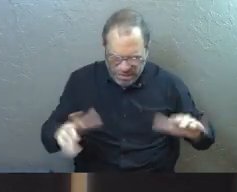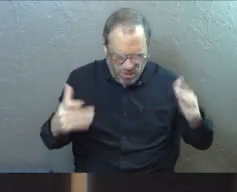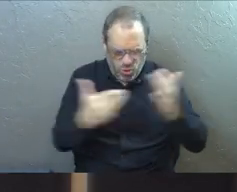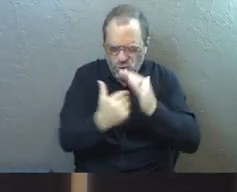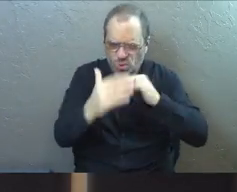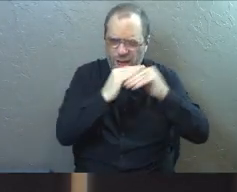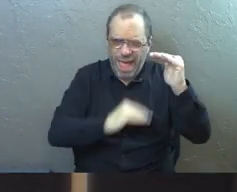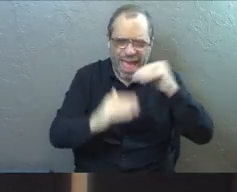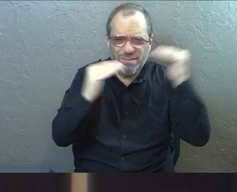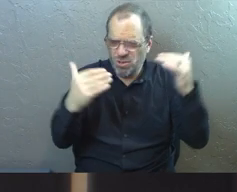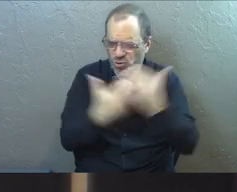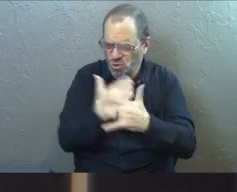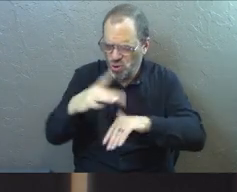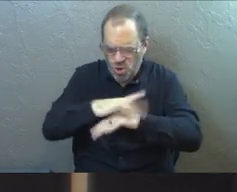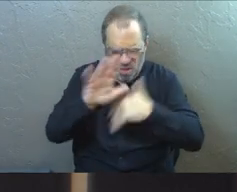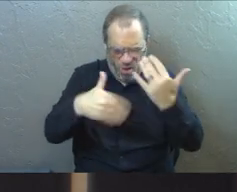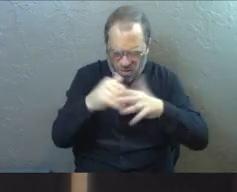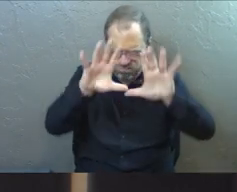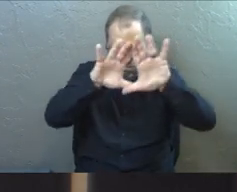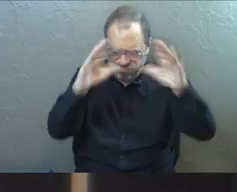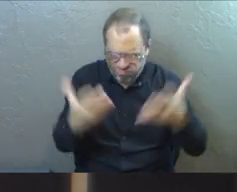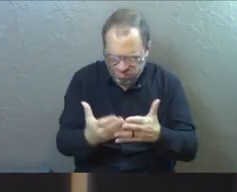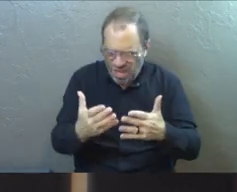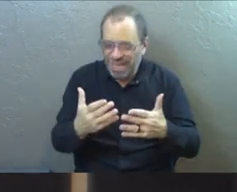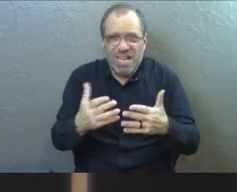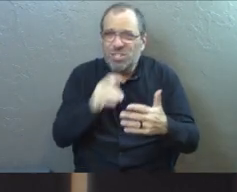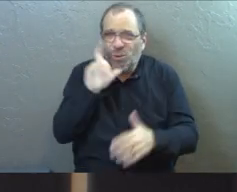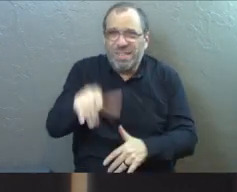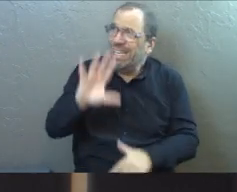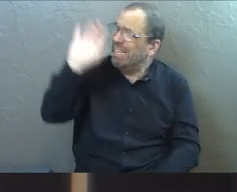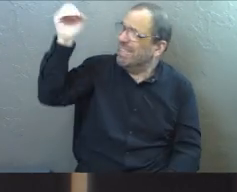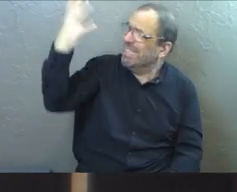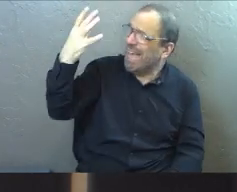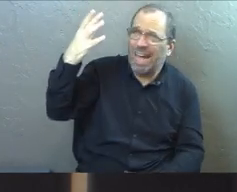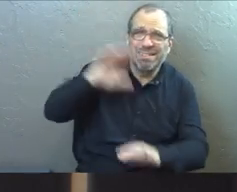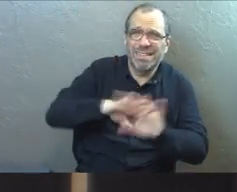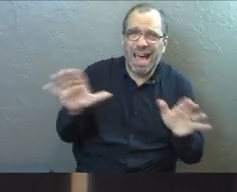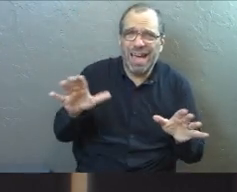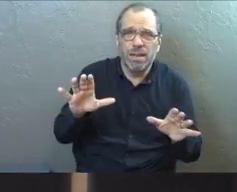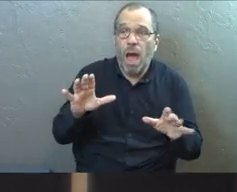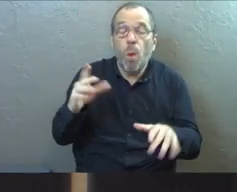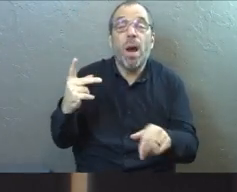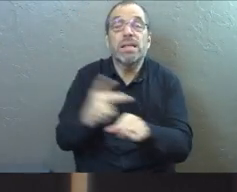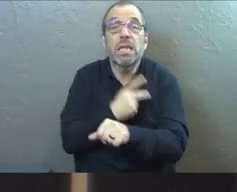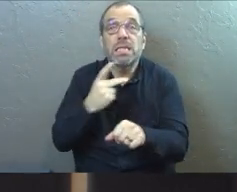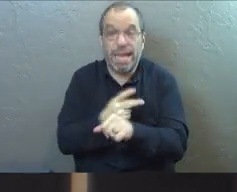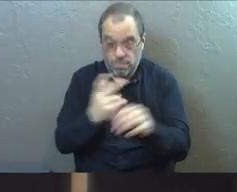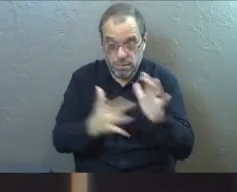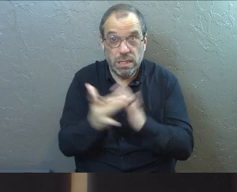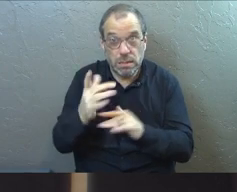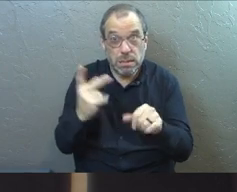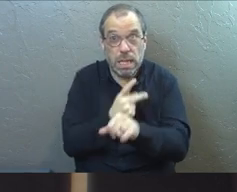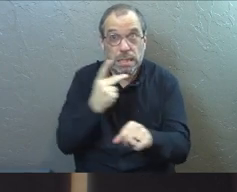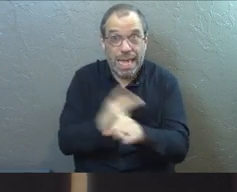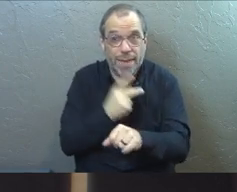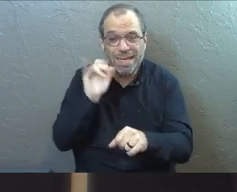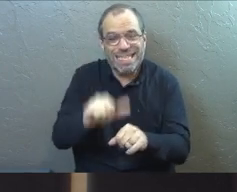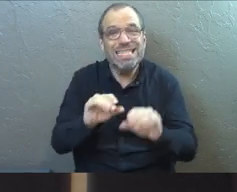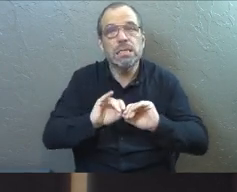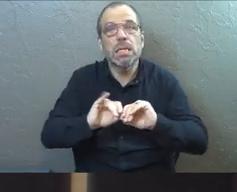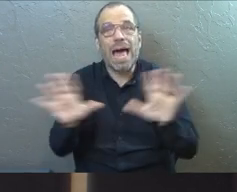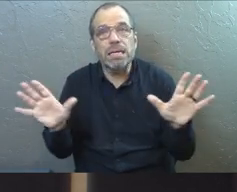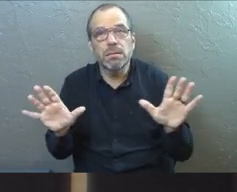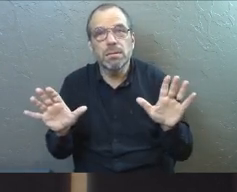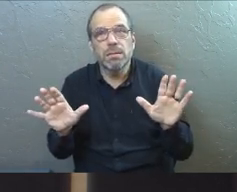earth, the beauty that God is going to create. And it says that we won't even need the sun anymore because the lamb who is Jesus will be the light.